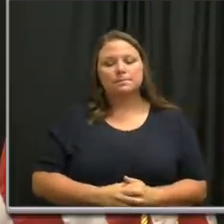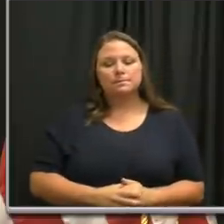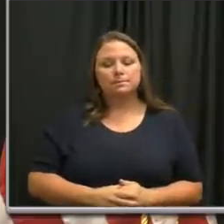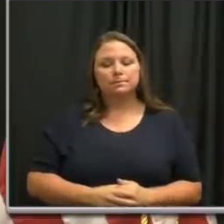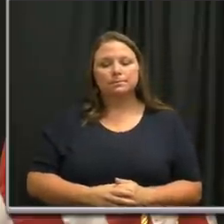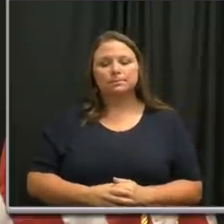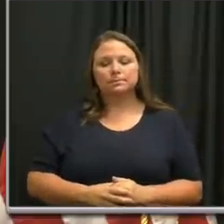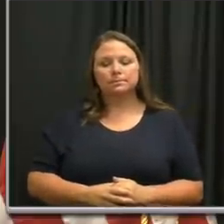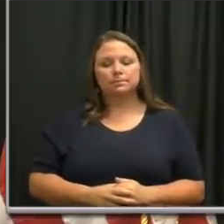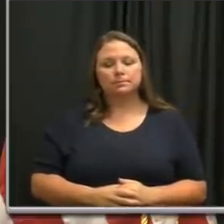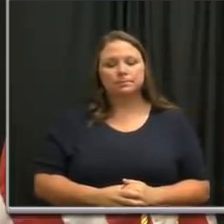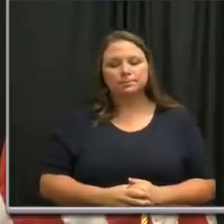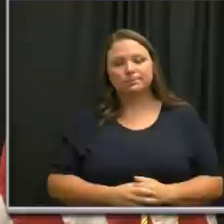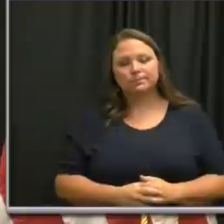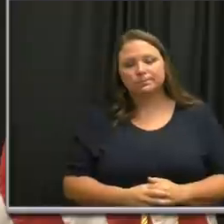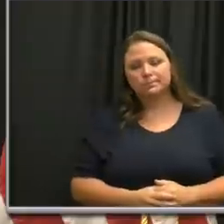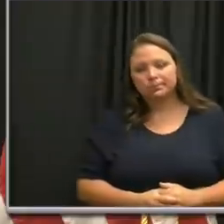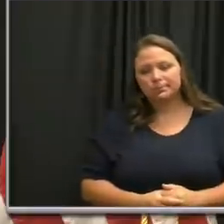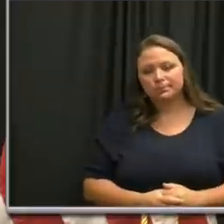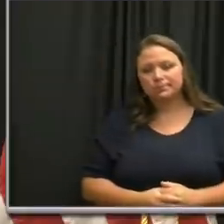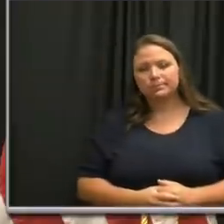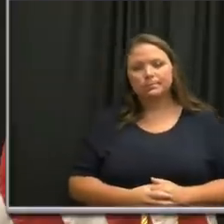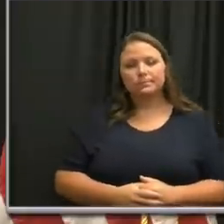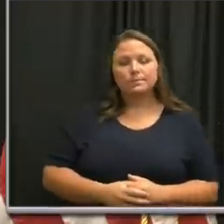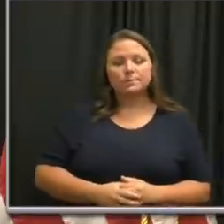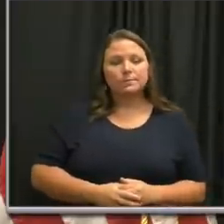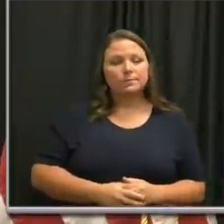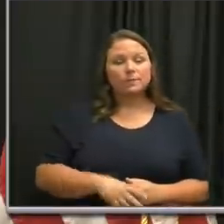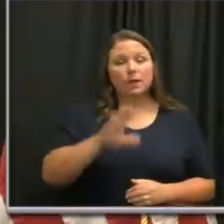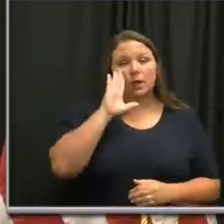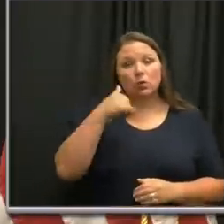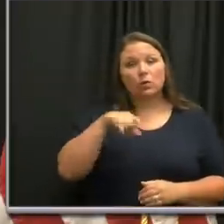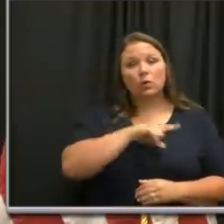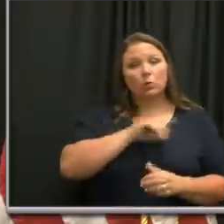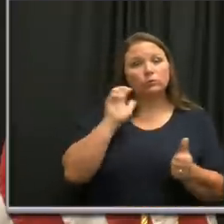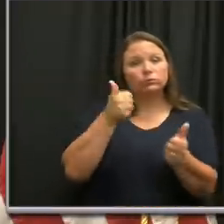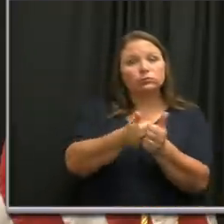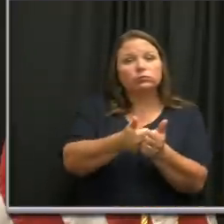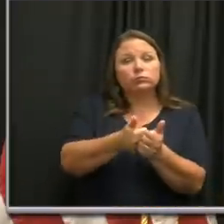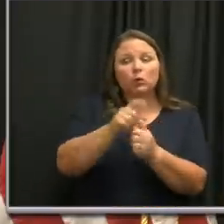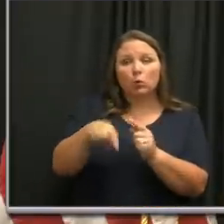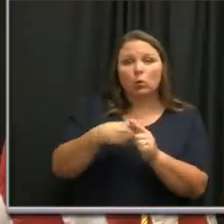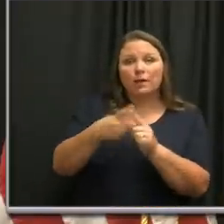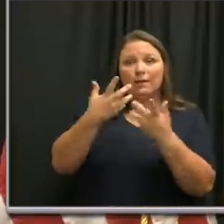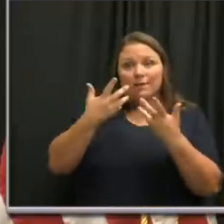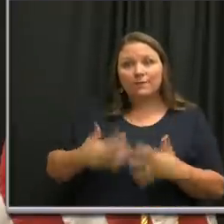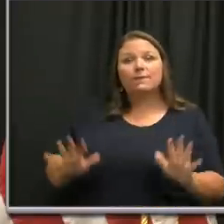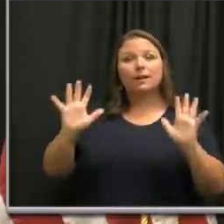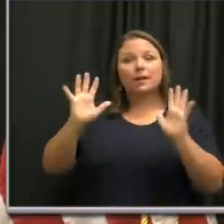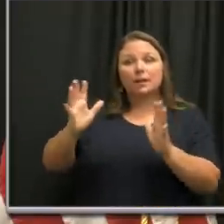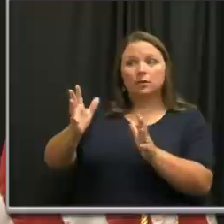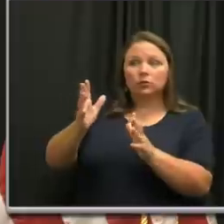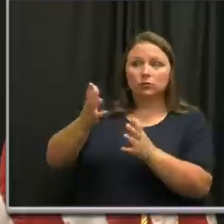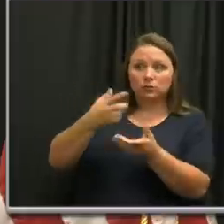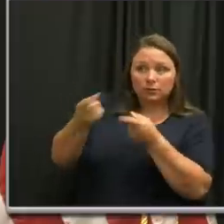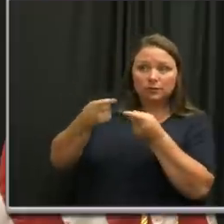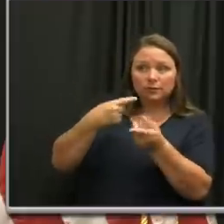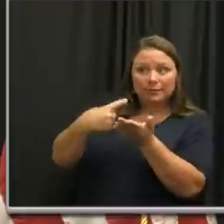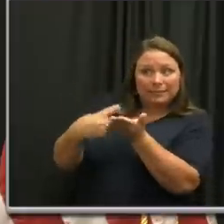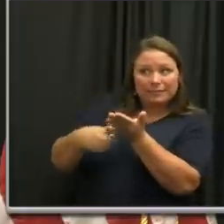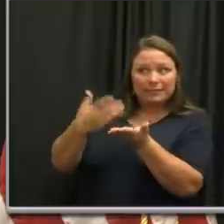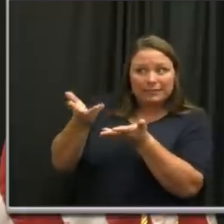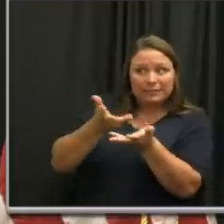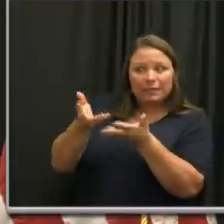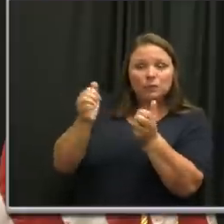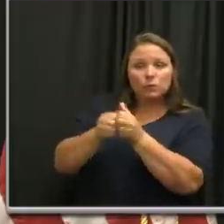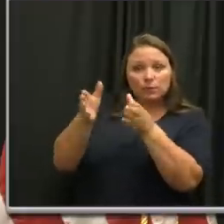So I'm not sure, I mean, I know that we're doing a very good job once we get the information. And I do